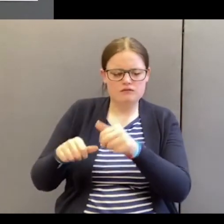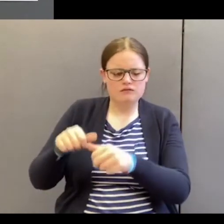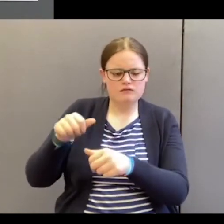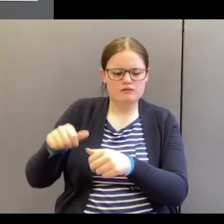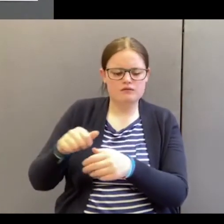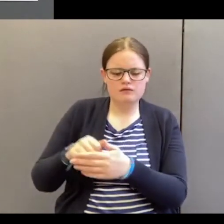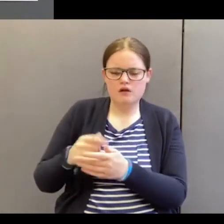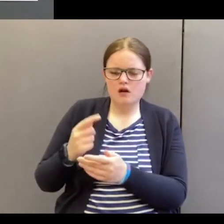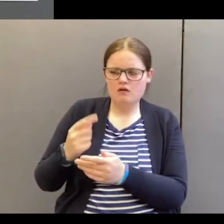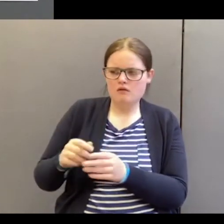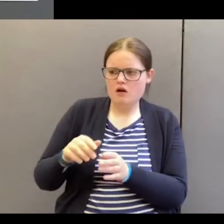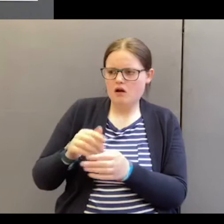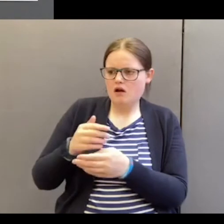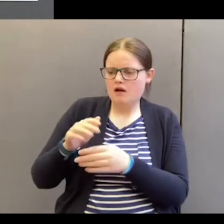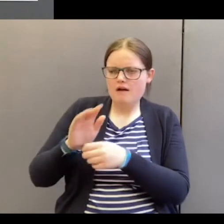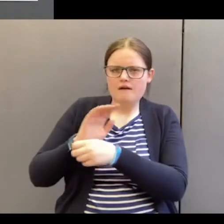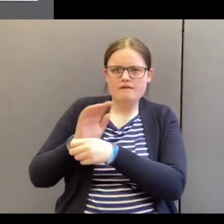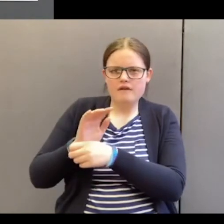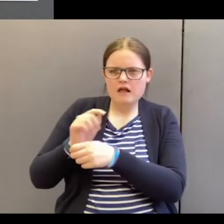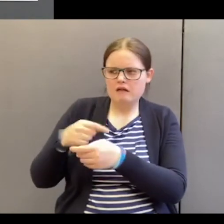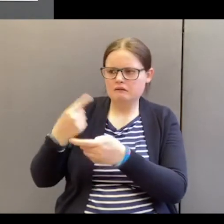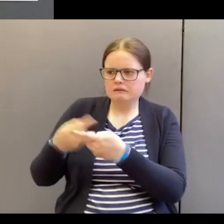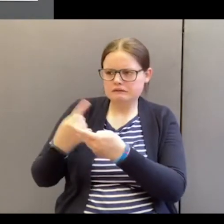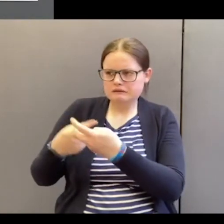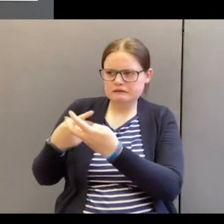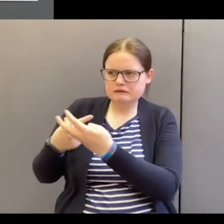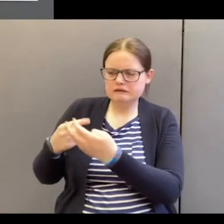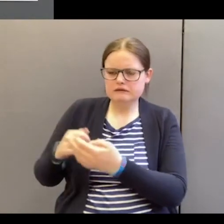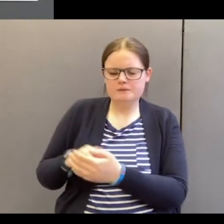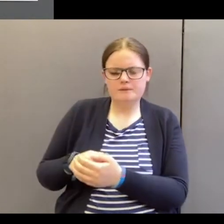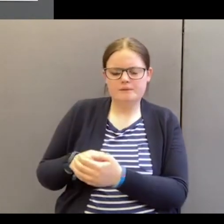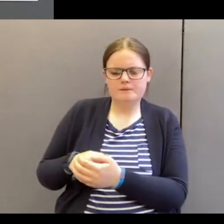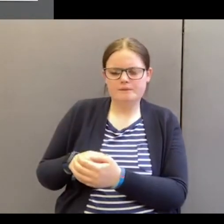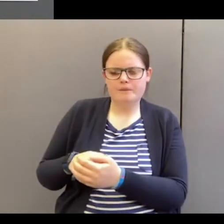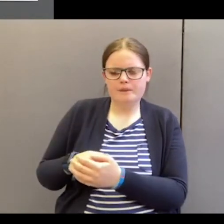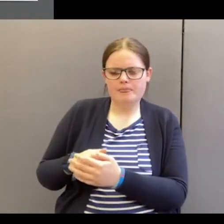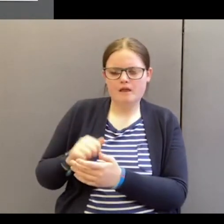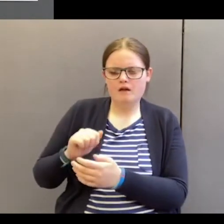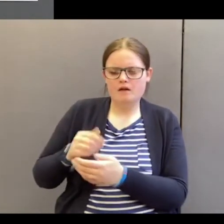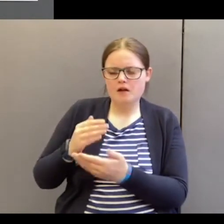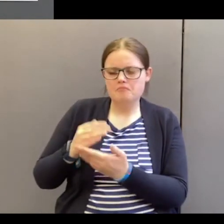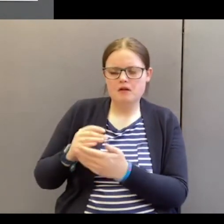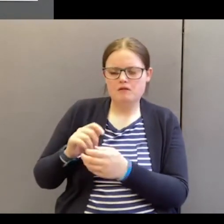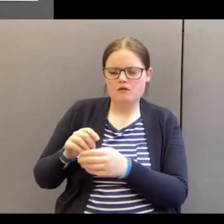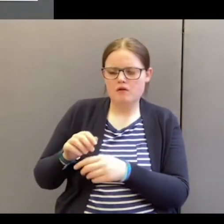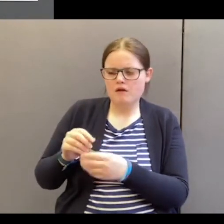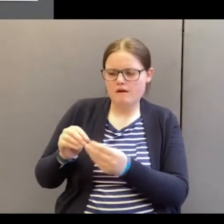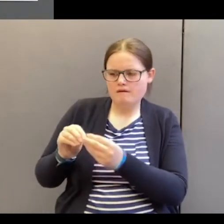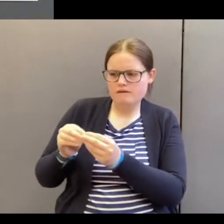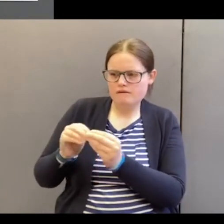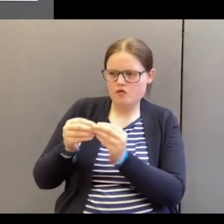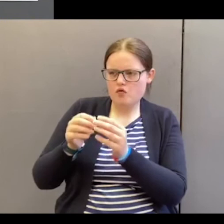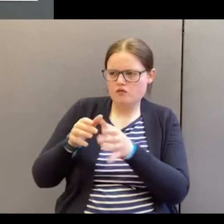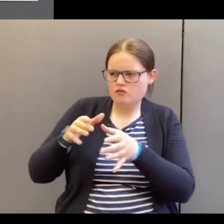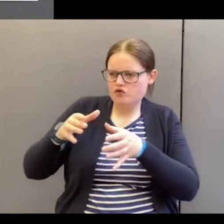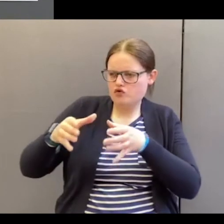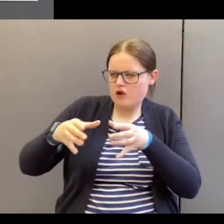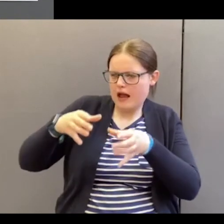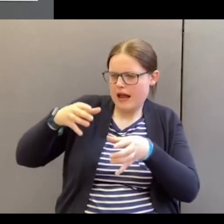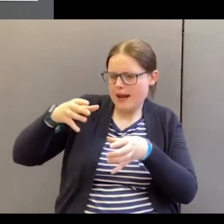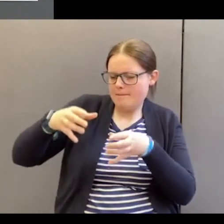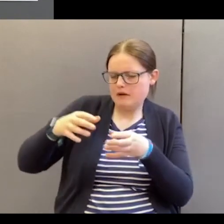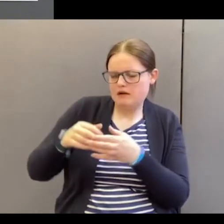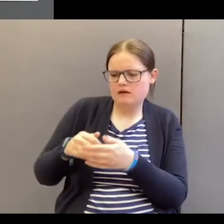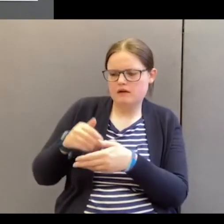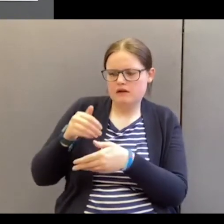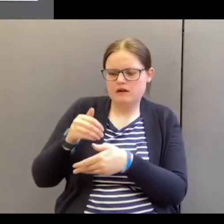one movie after one movie, you're being formed and shaped into